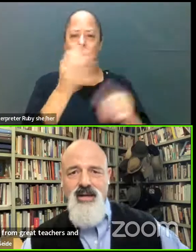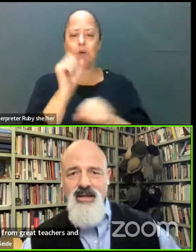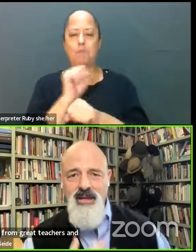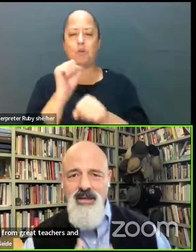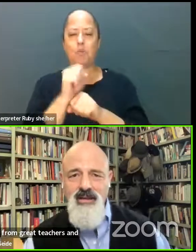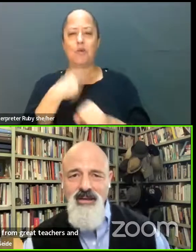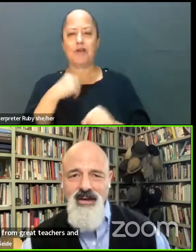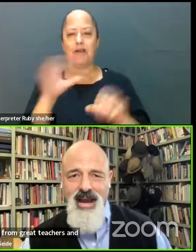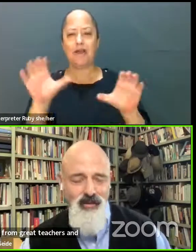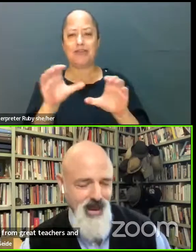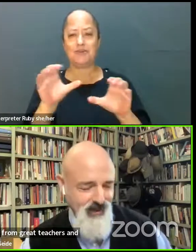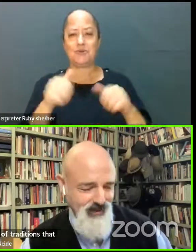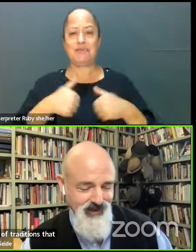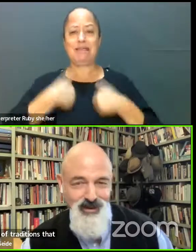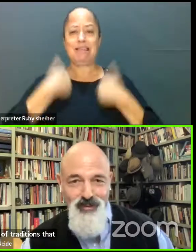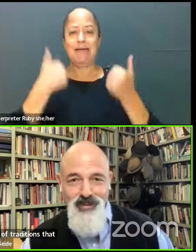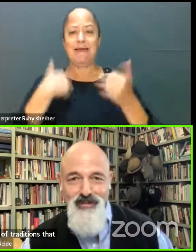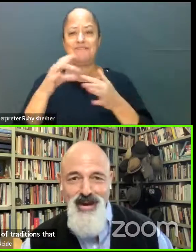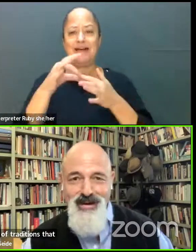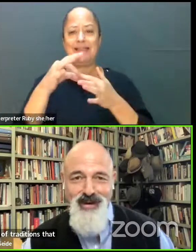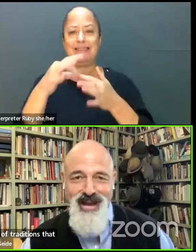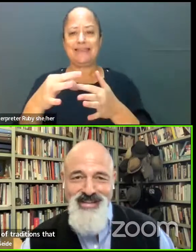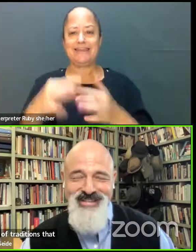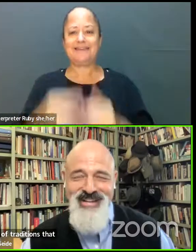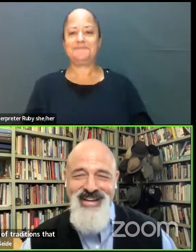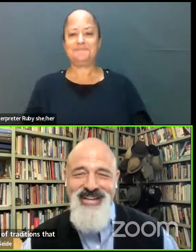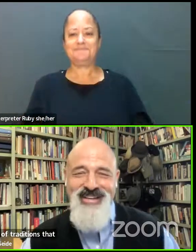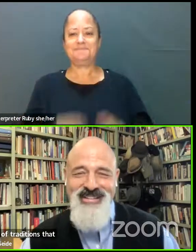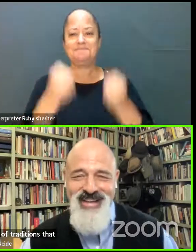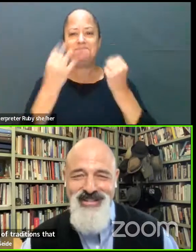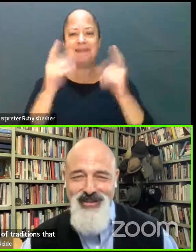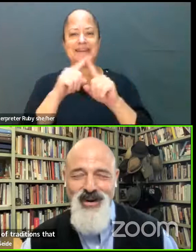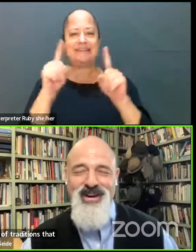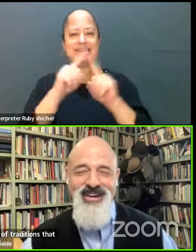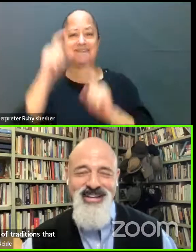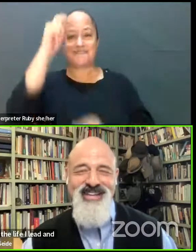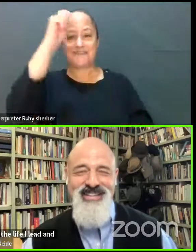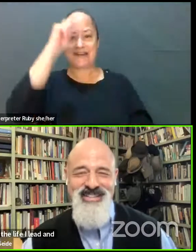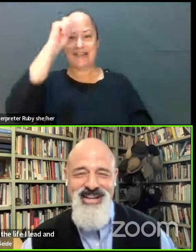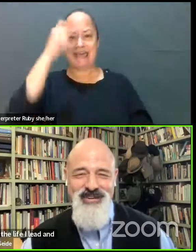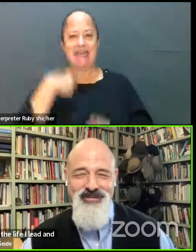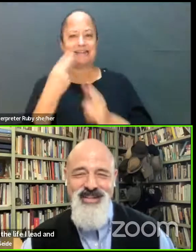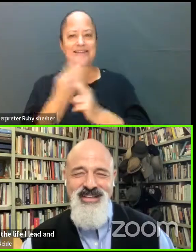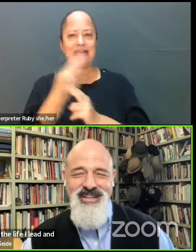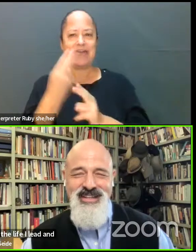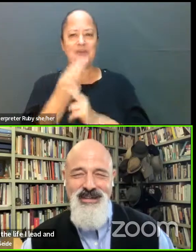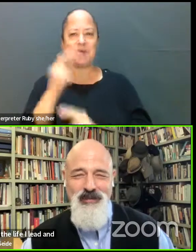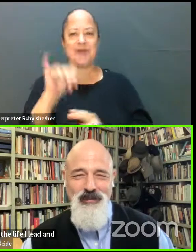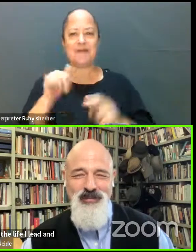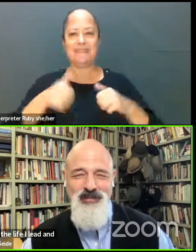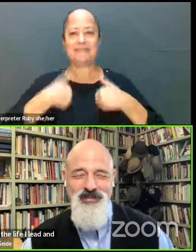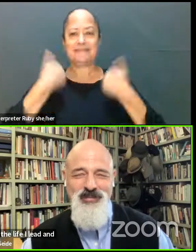life that I lead. And a hat rack with the many different hats that I tend to wear in this life.